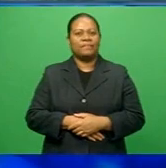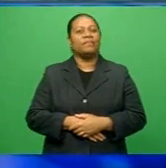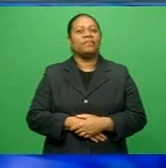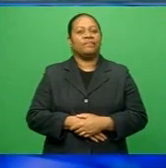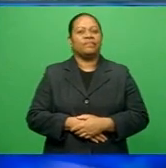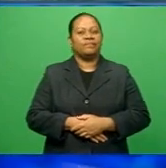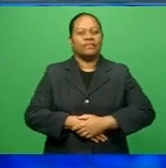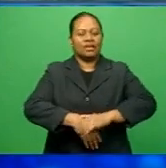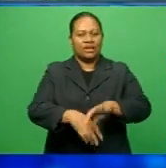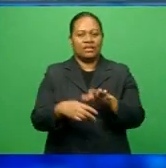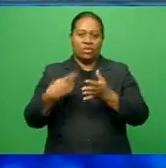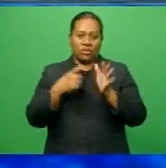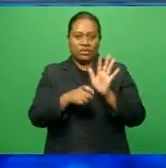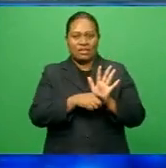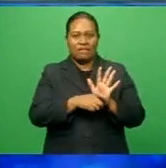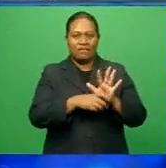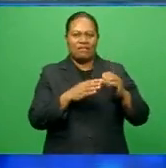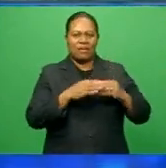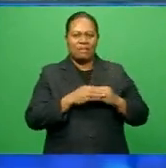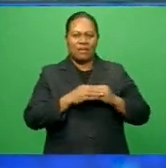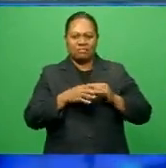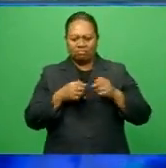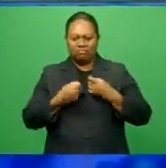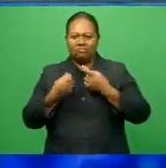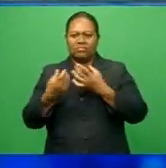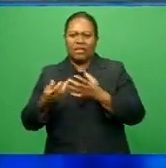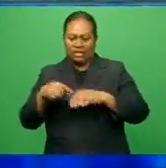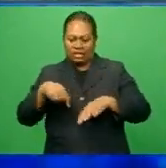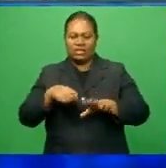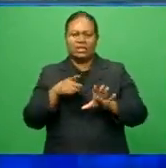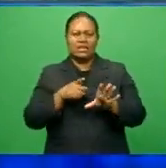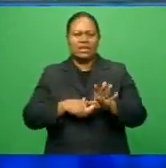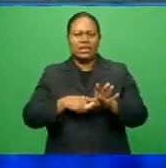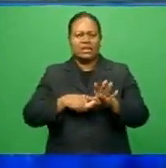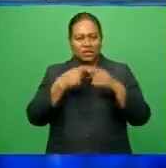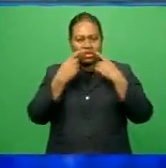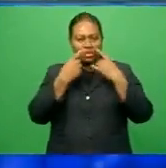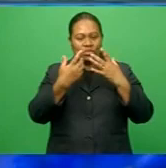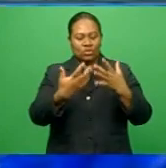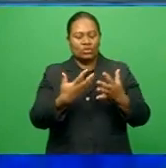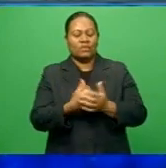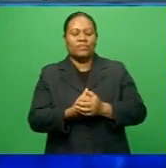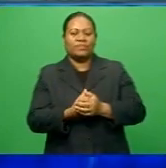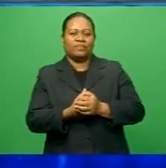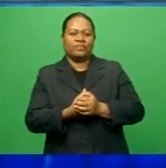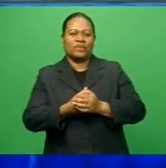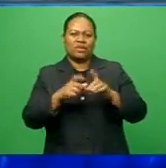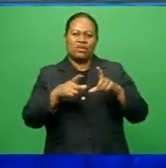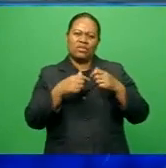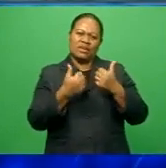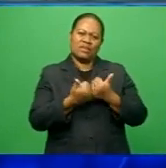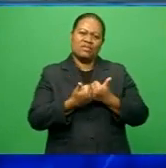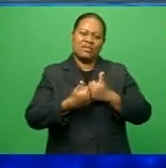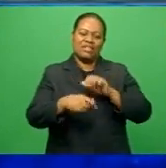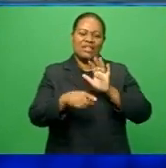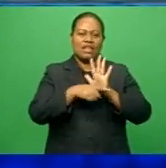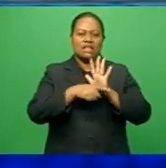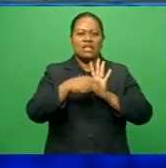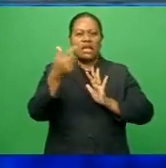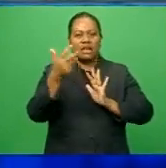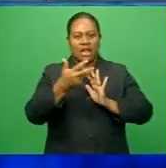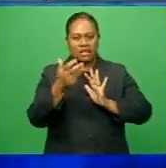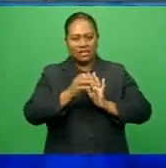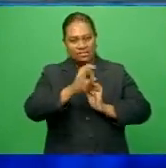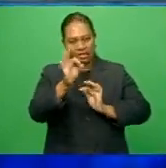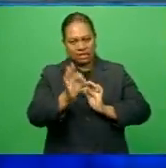The Reserve Bank of Fiji has projected that 2020 would note the largest economic contraction on records at negative 19 percent.